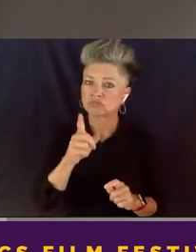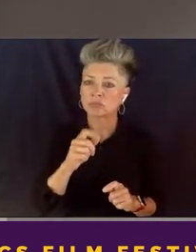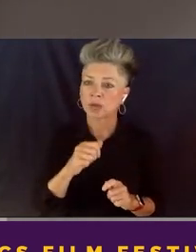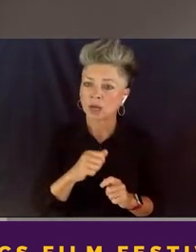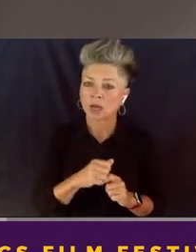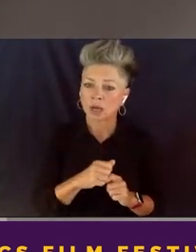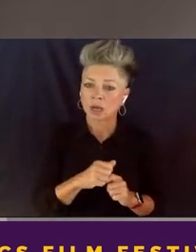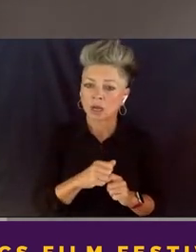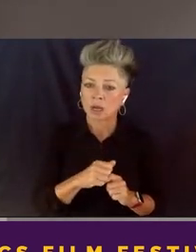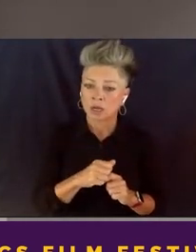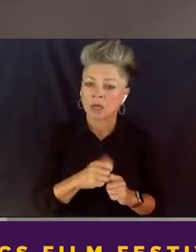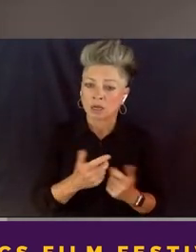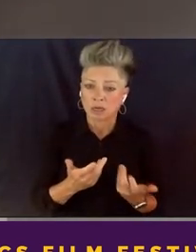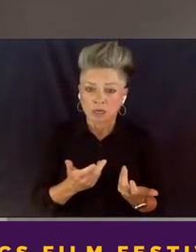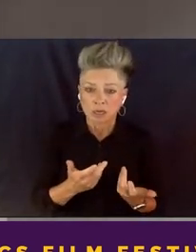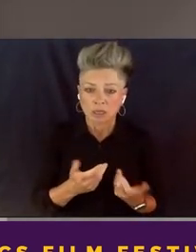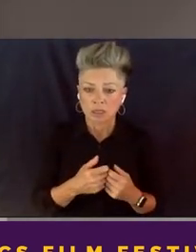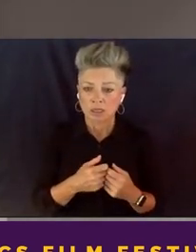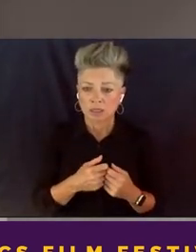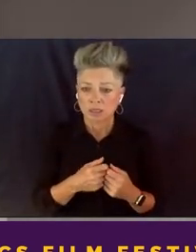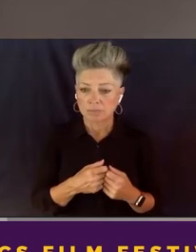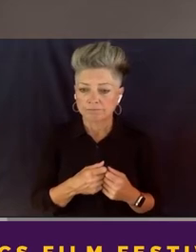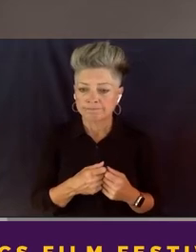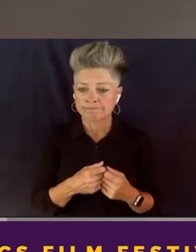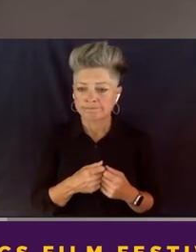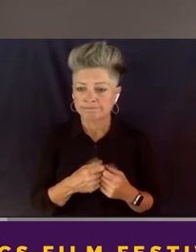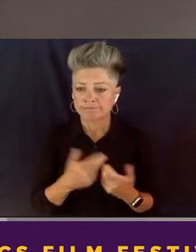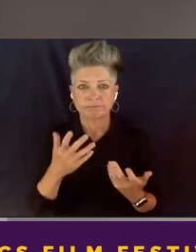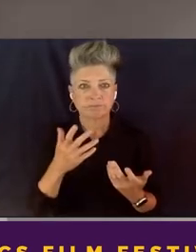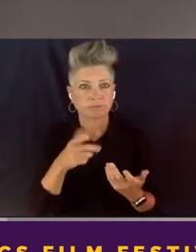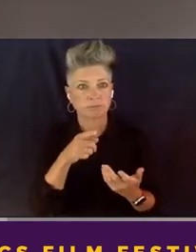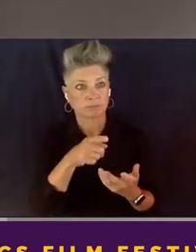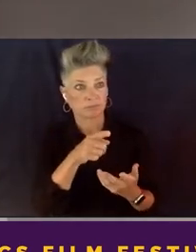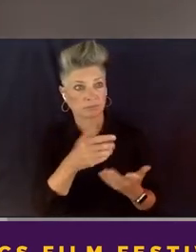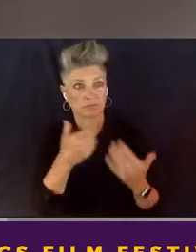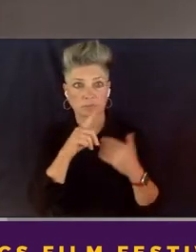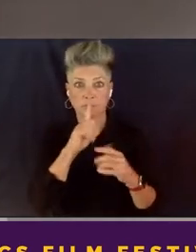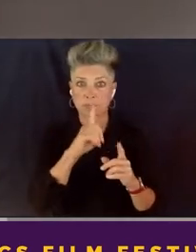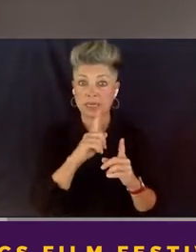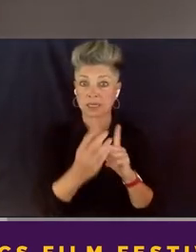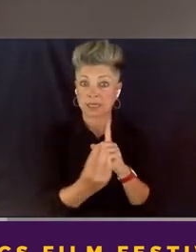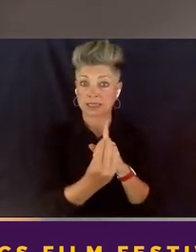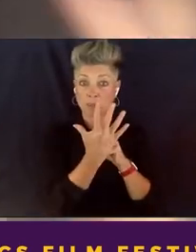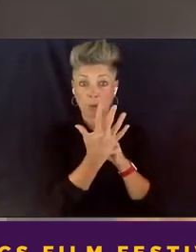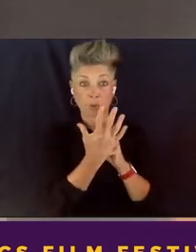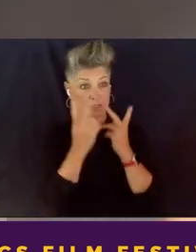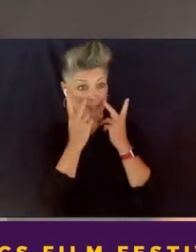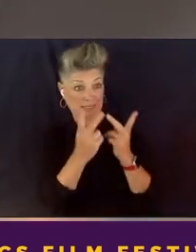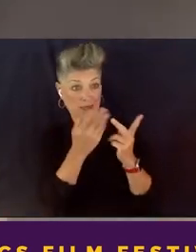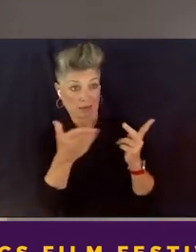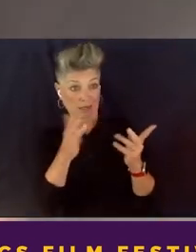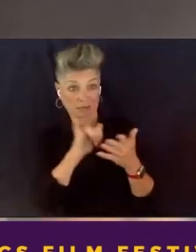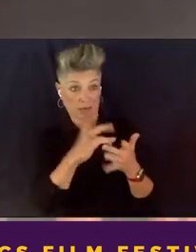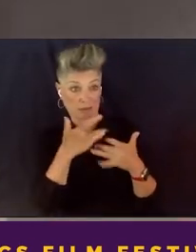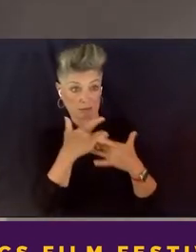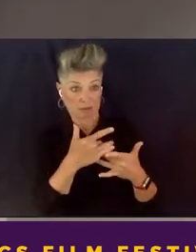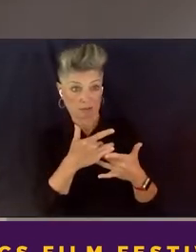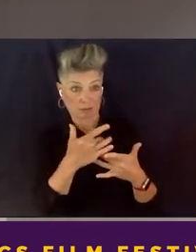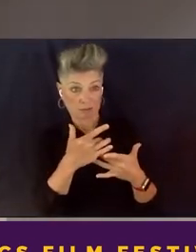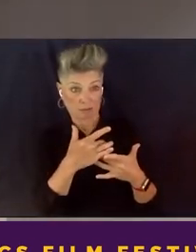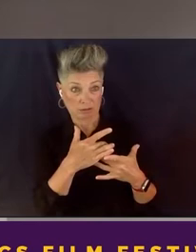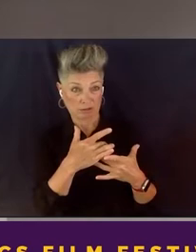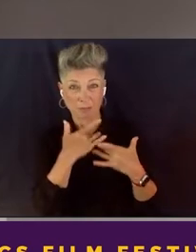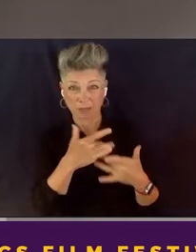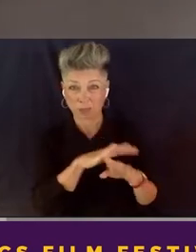things that you don't, that you don't usually see, you know, just, I mean, with the whole thing, the whole reason that Larry